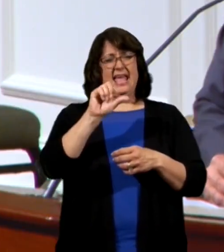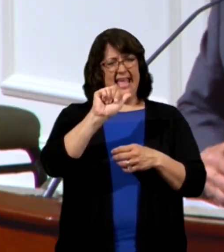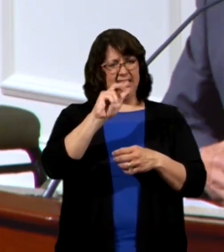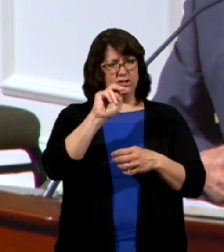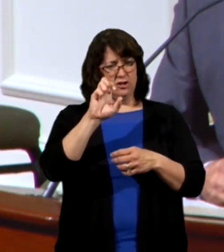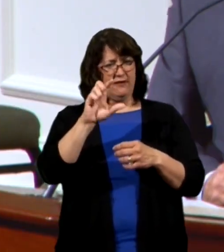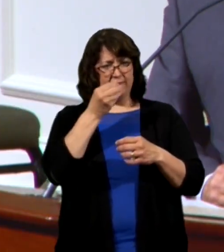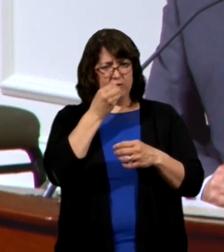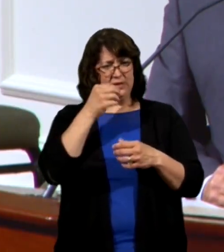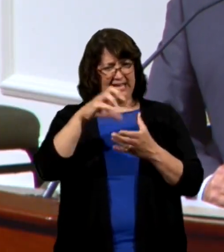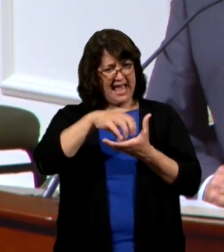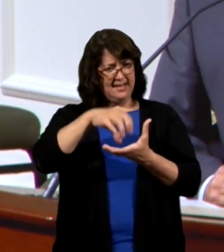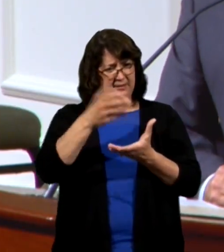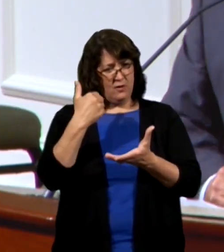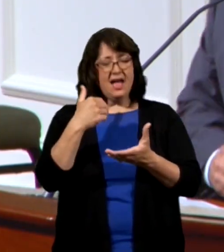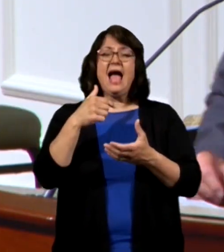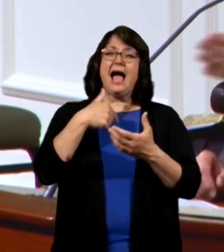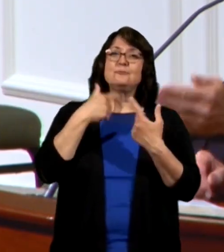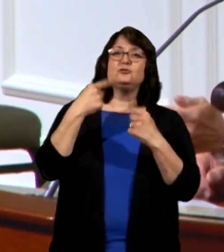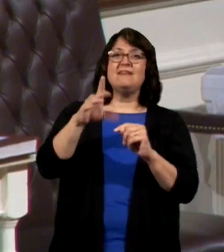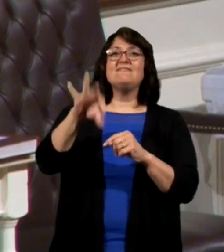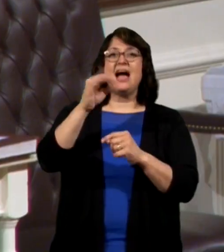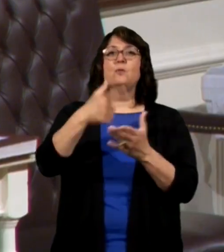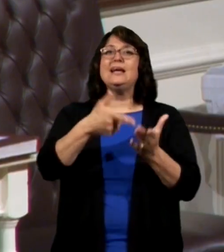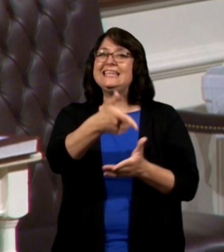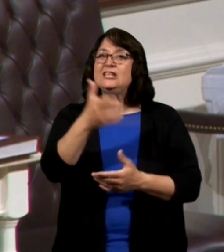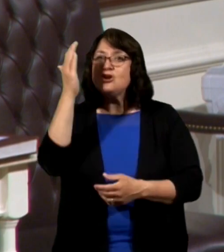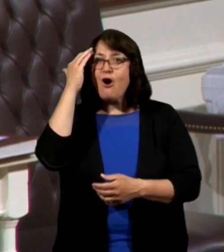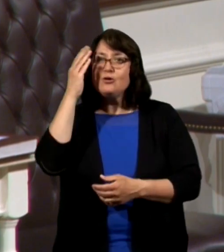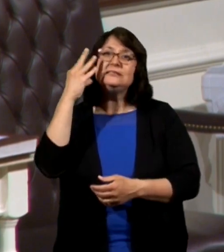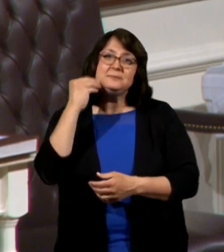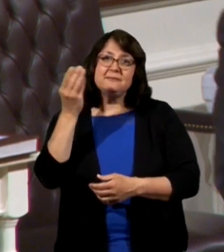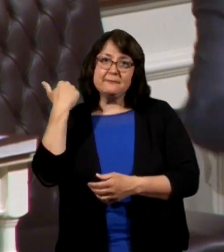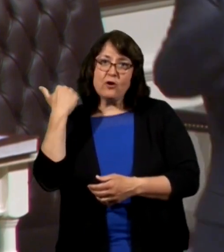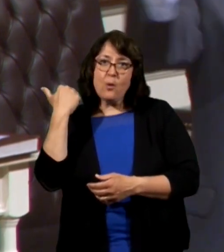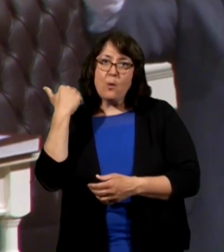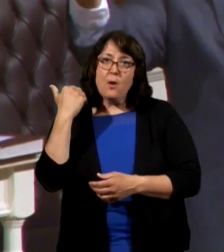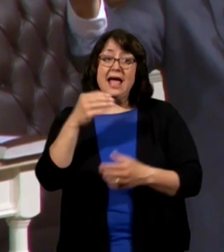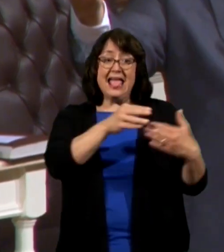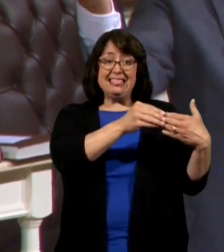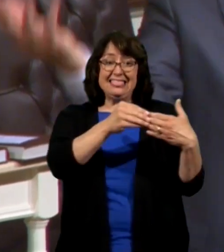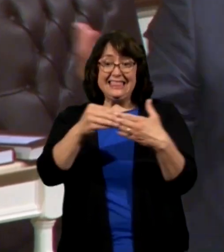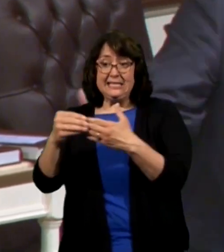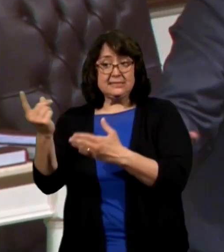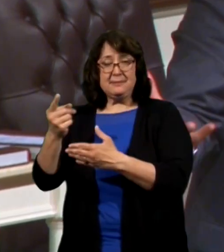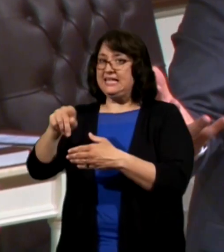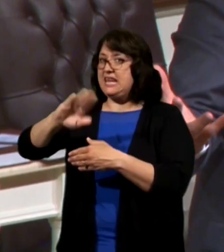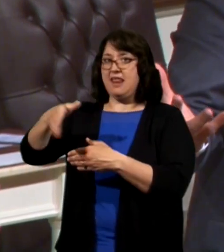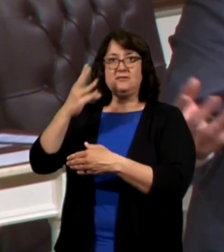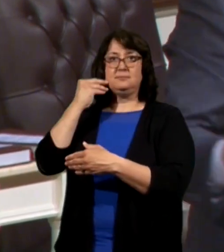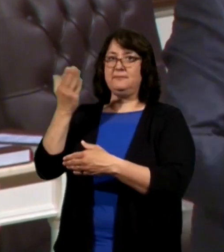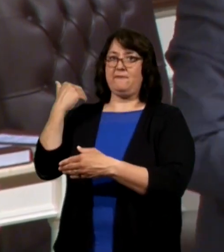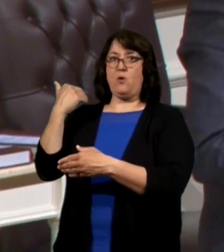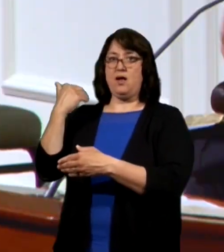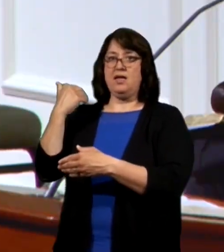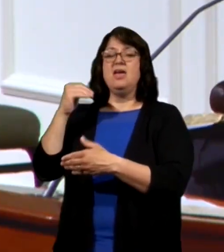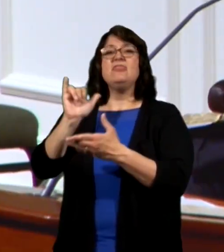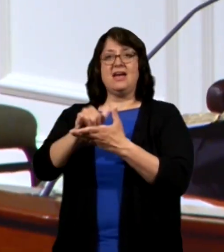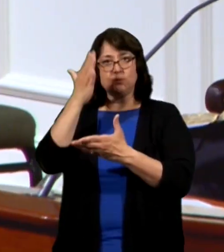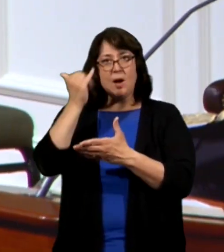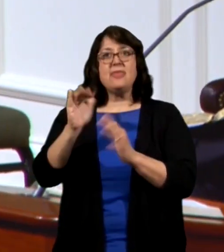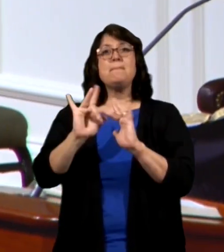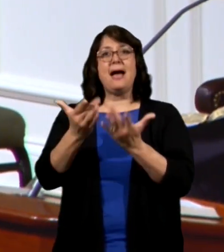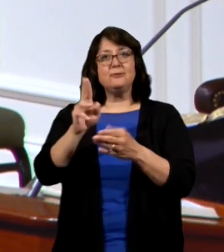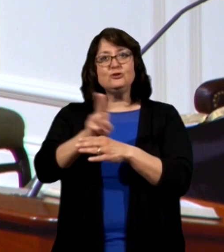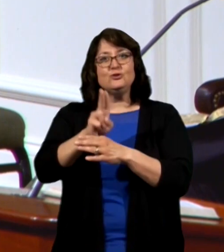doing? I'm trying to find what he does know and lead him into what he doesn't know. And that's why when